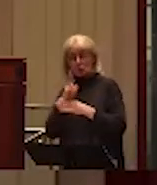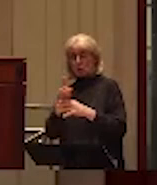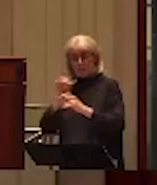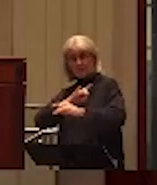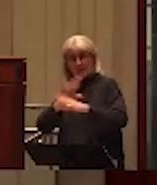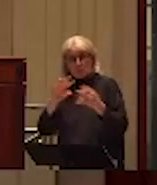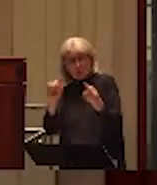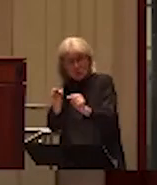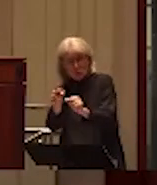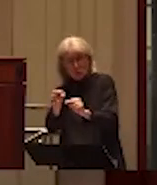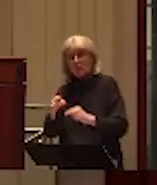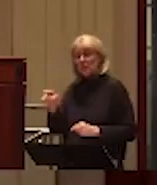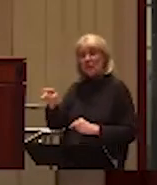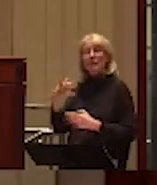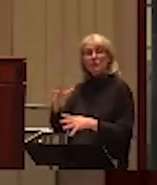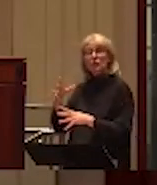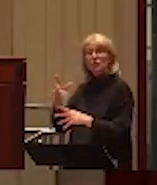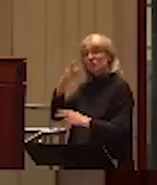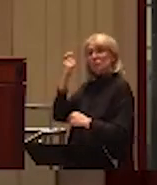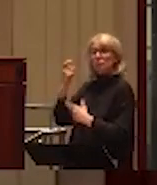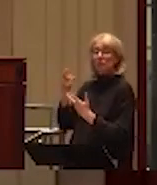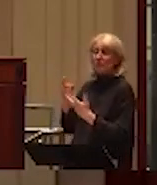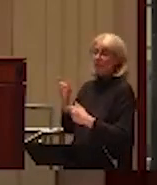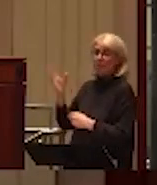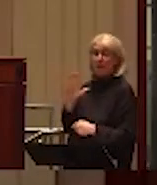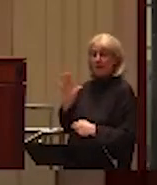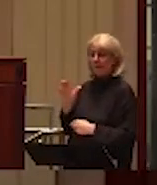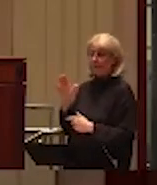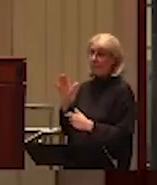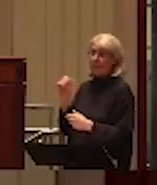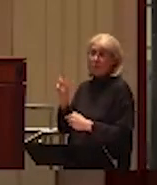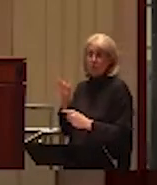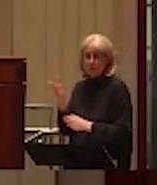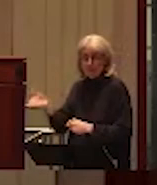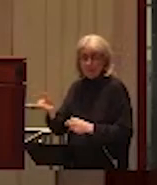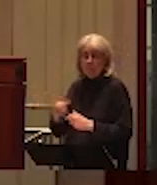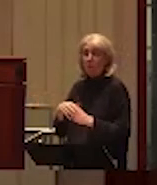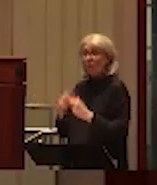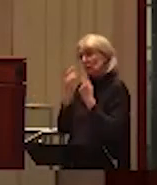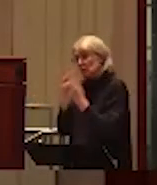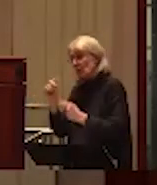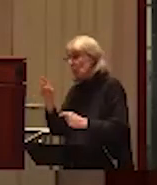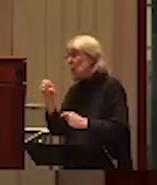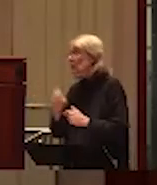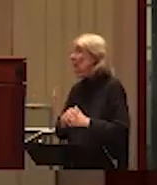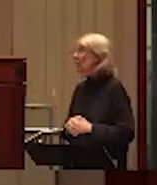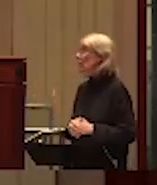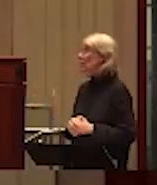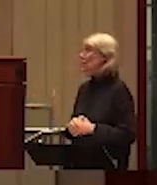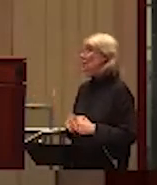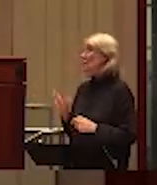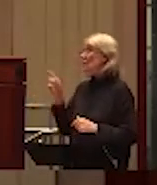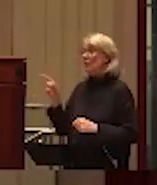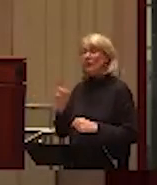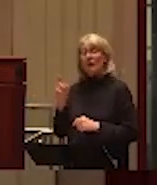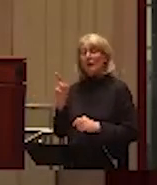being victims of abuse in the past. Can I just ask a follow-up question for that? Because I heard in the